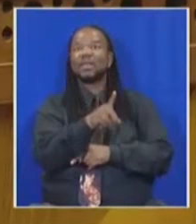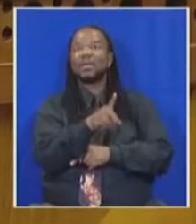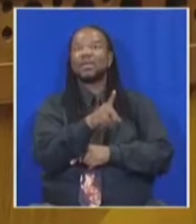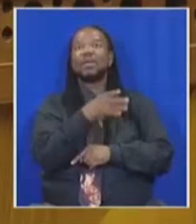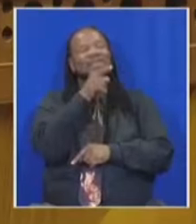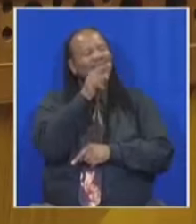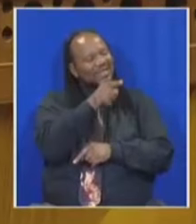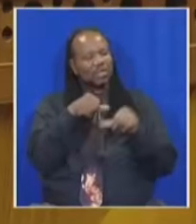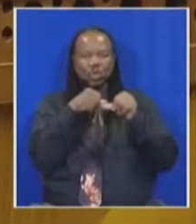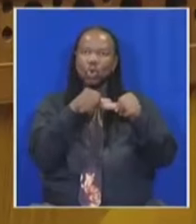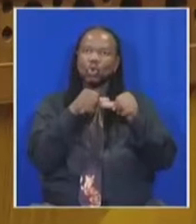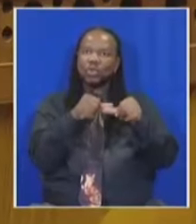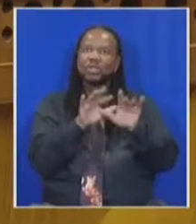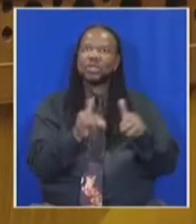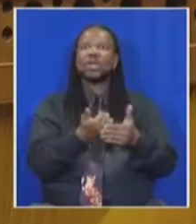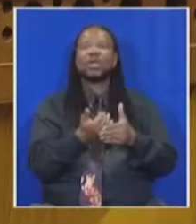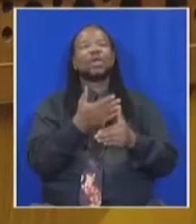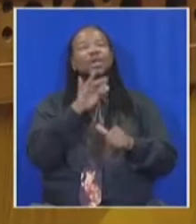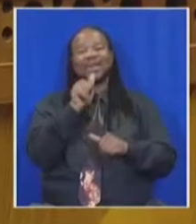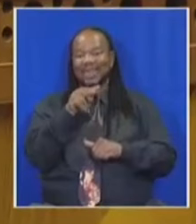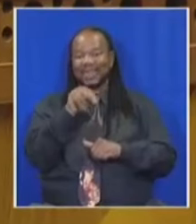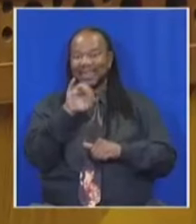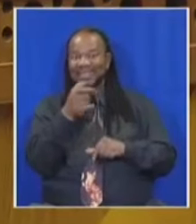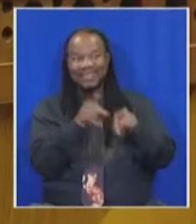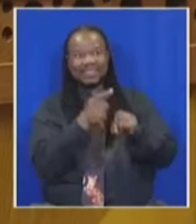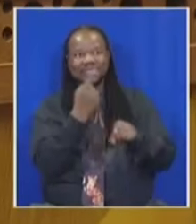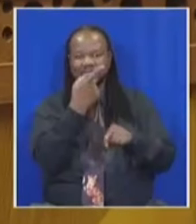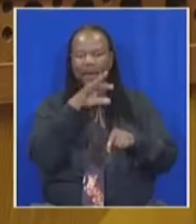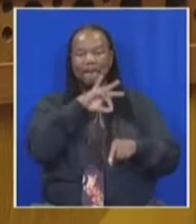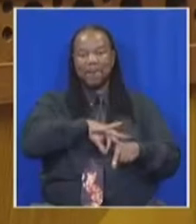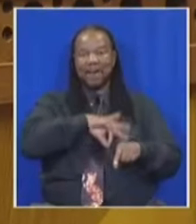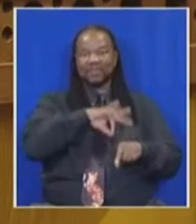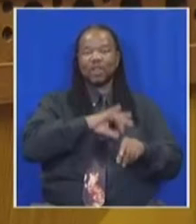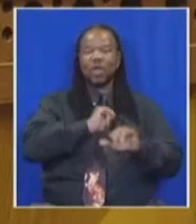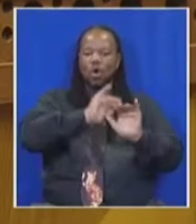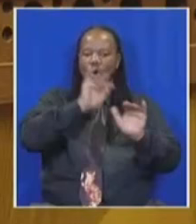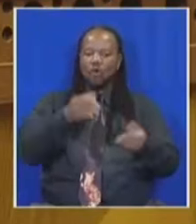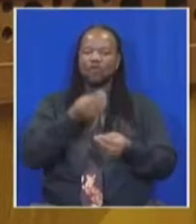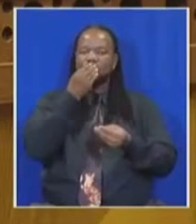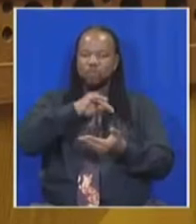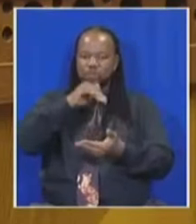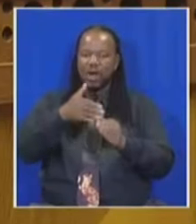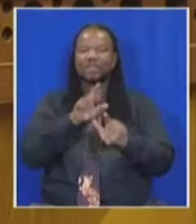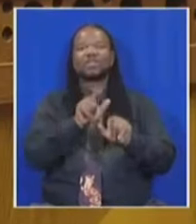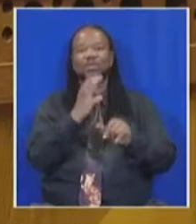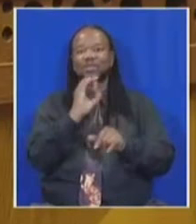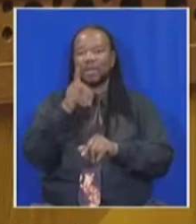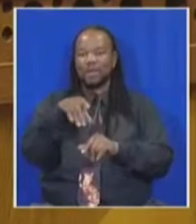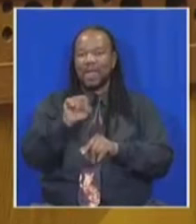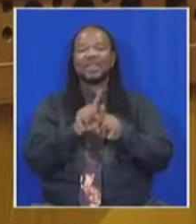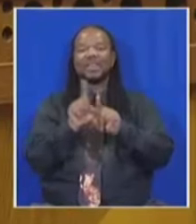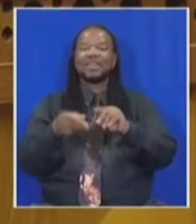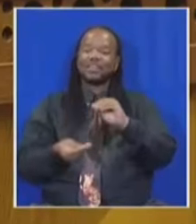continuing because the ANC benefits through food parcels with this very company which is funding